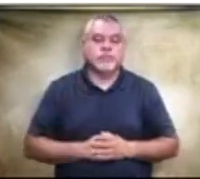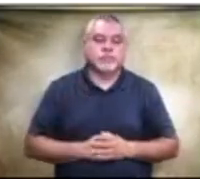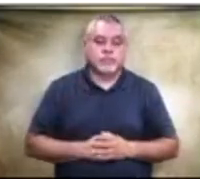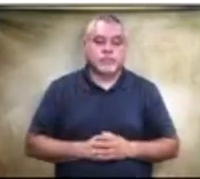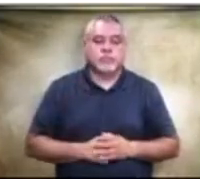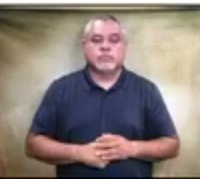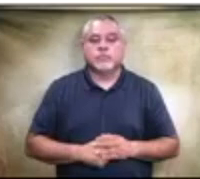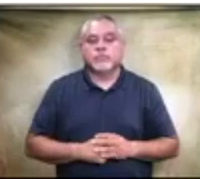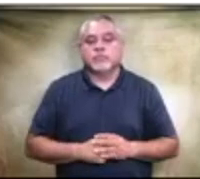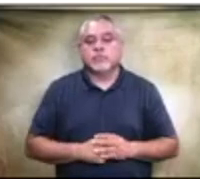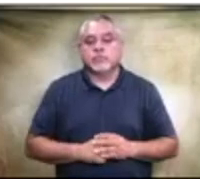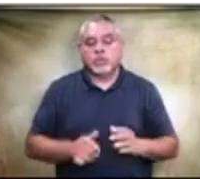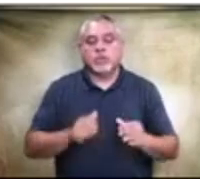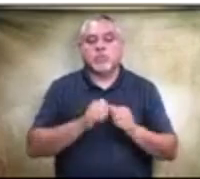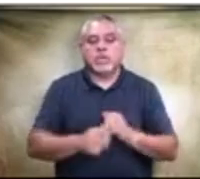passes 6-0.